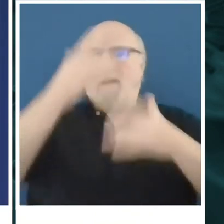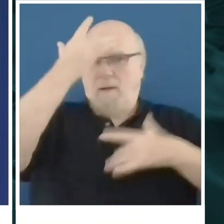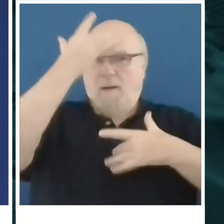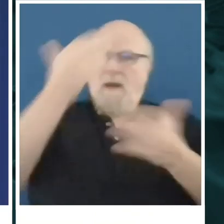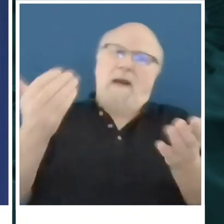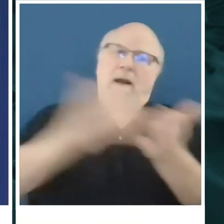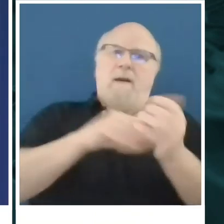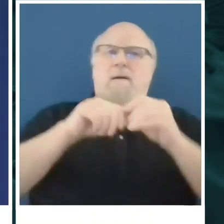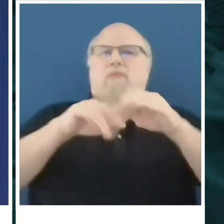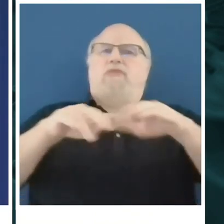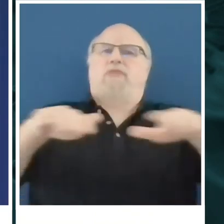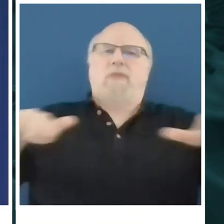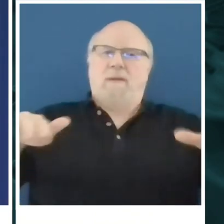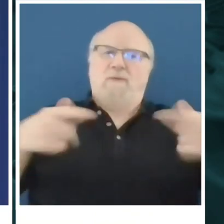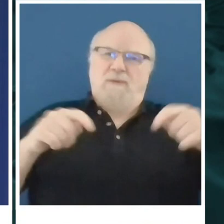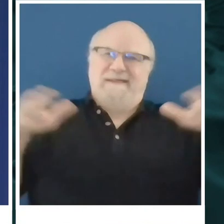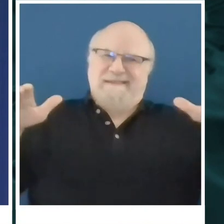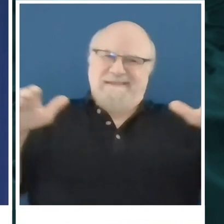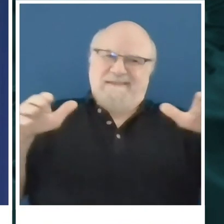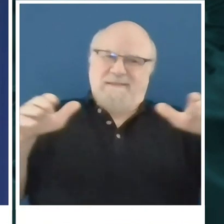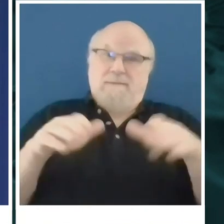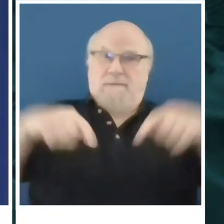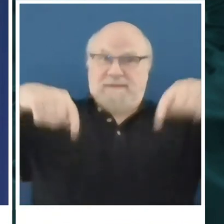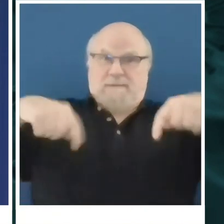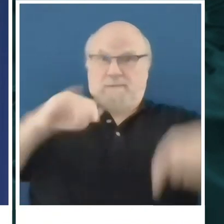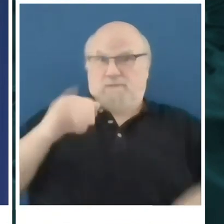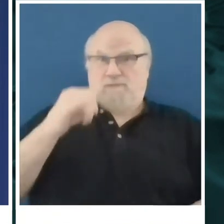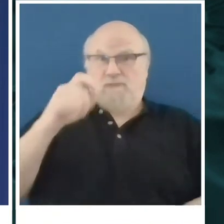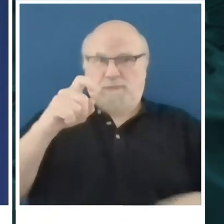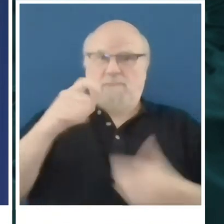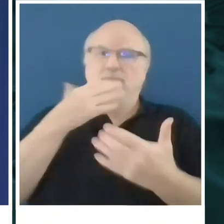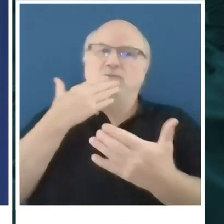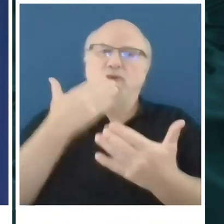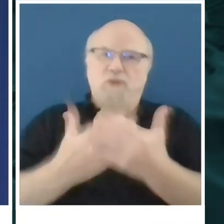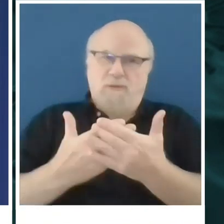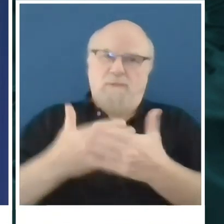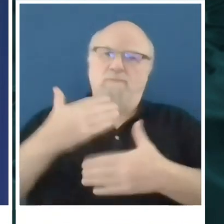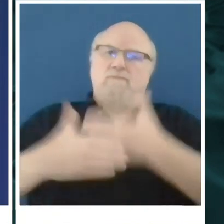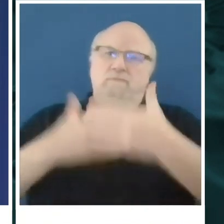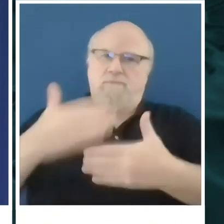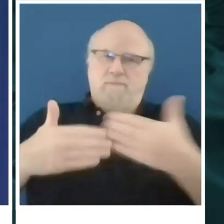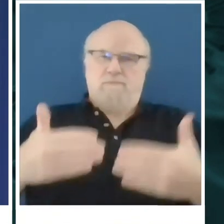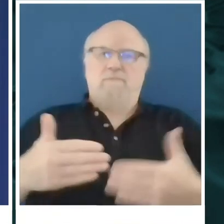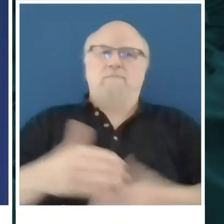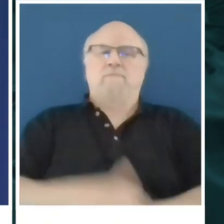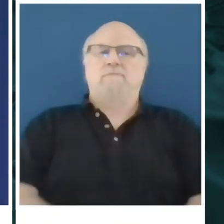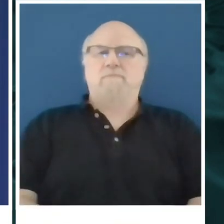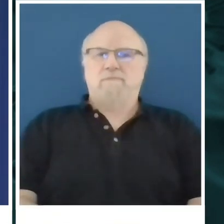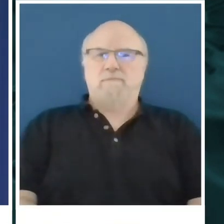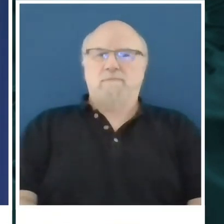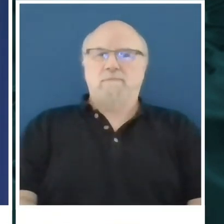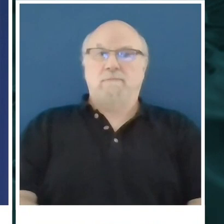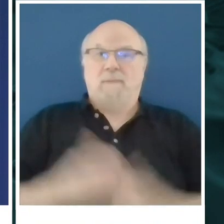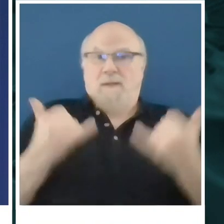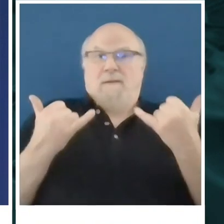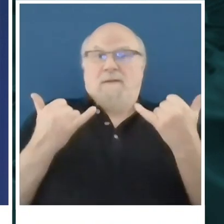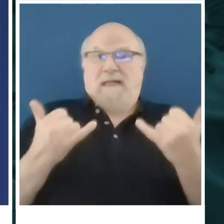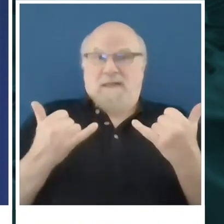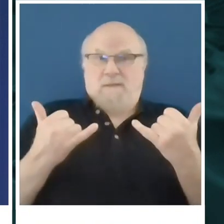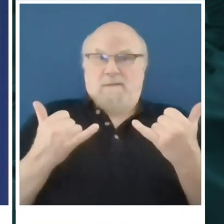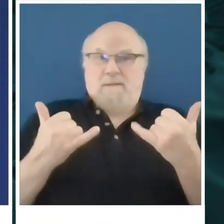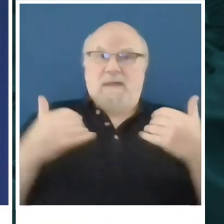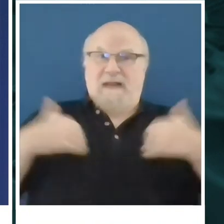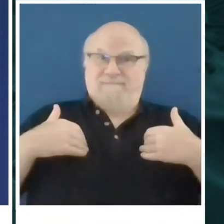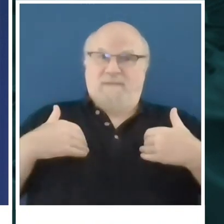on the right track and will continue to move forward. As I plan our next steps toward reopening our city, I'll be consulting with an